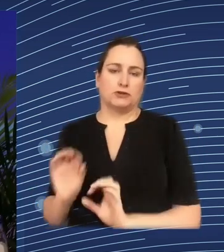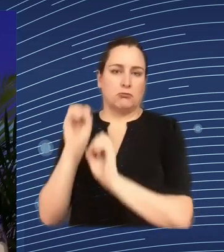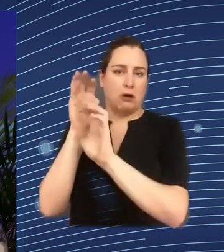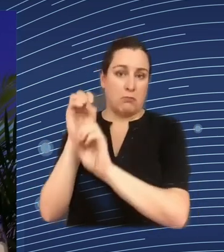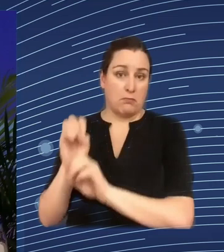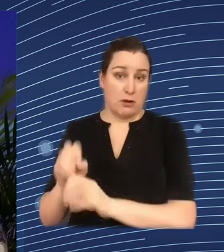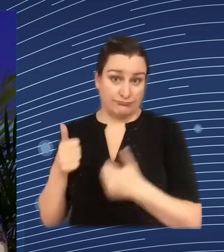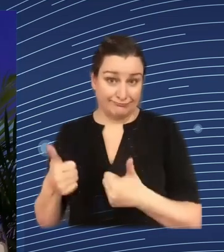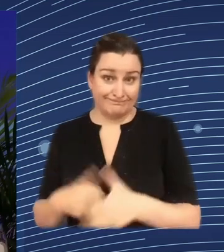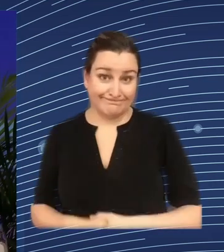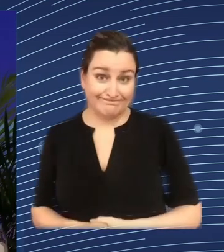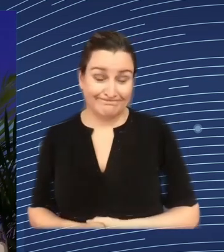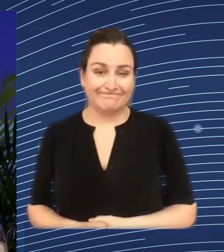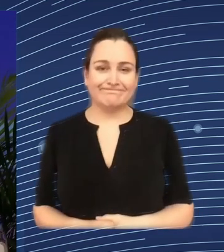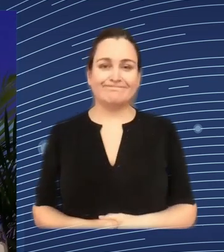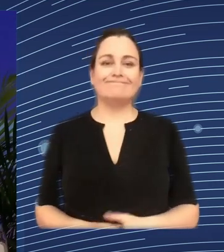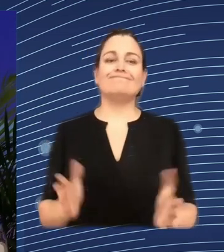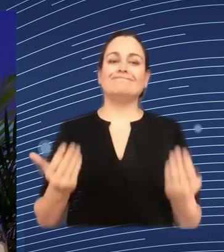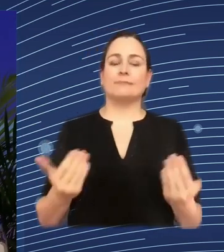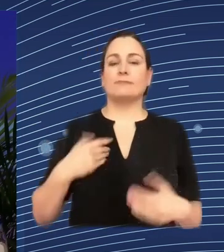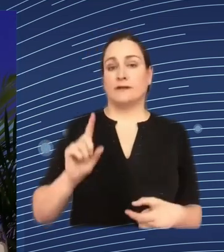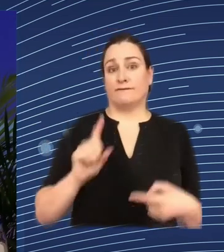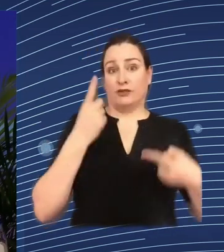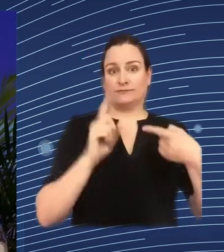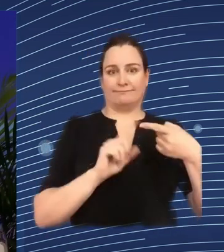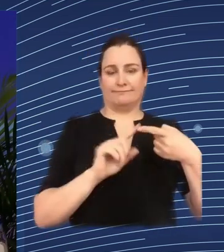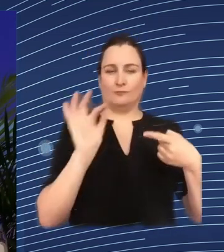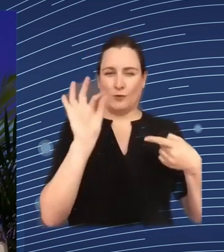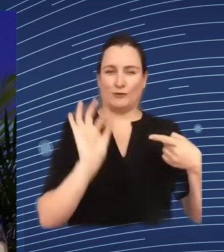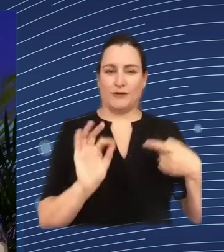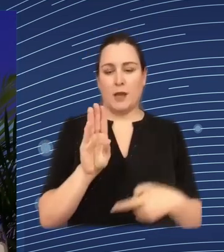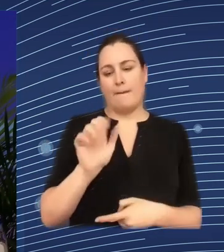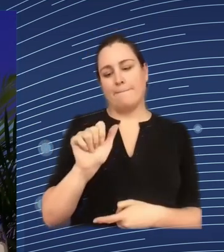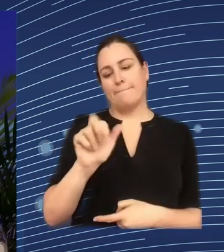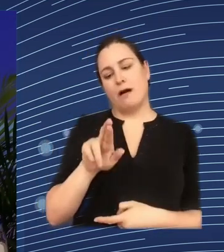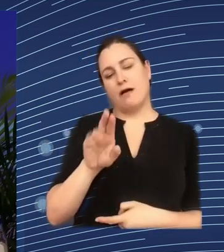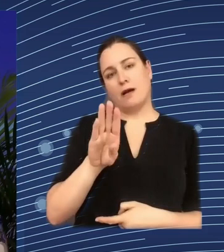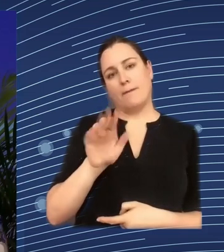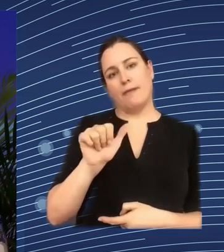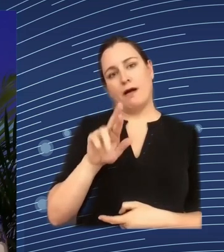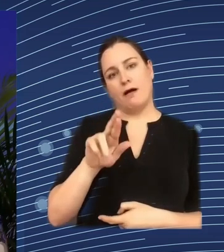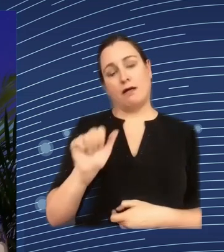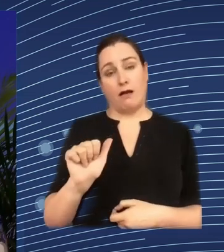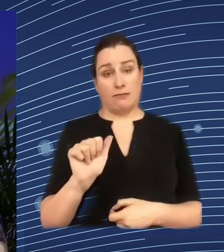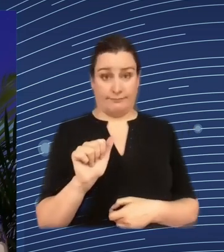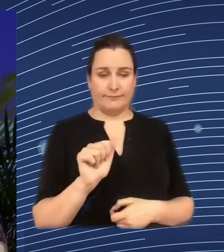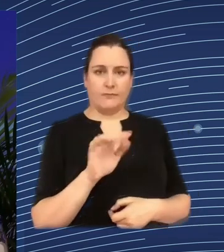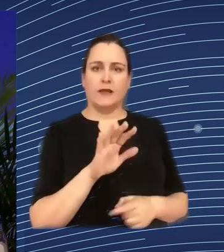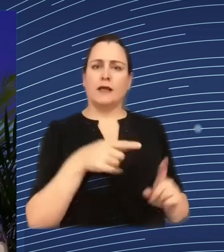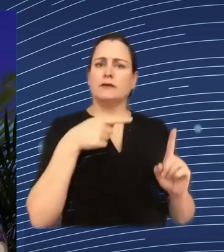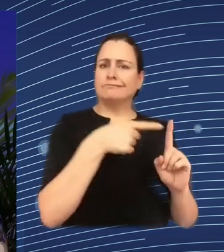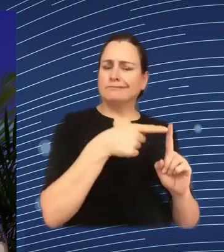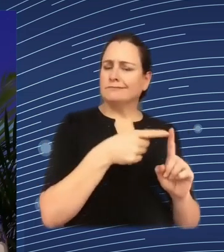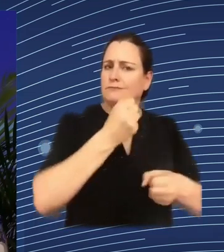first question would go to Barbara in your term as data protection commissioner of Lower Saxony you launched an